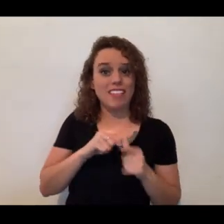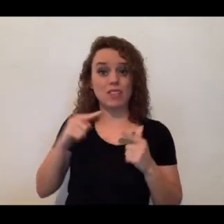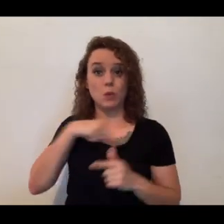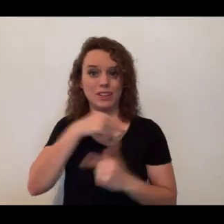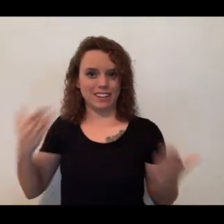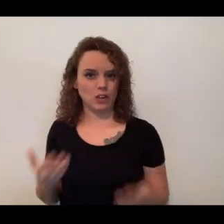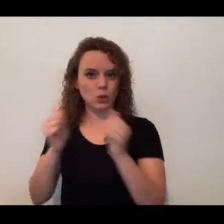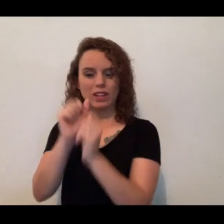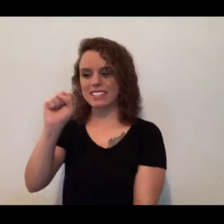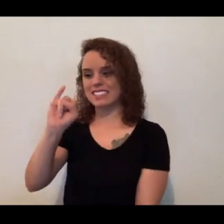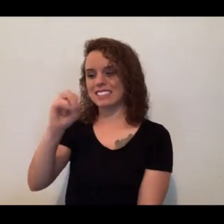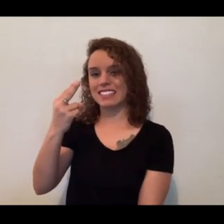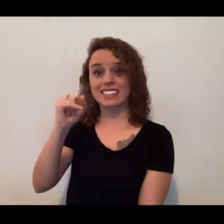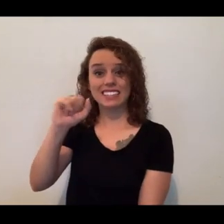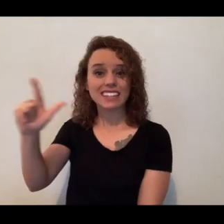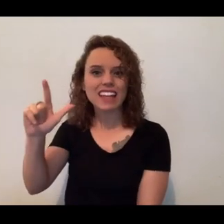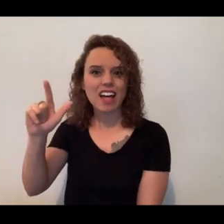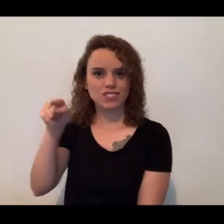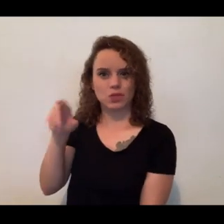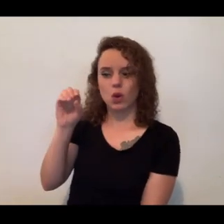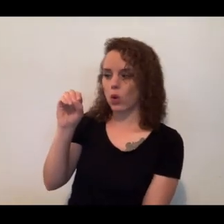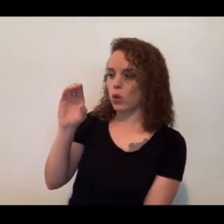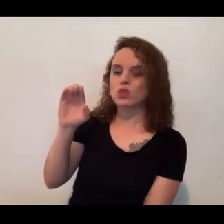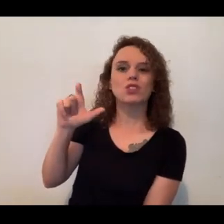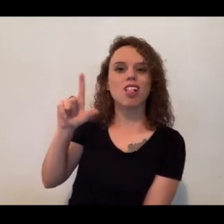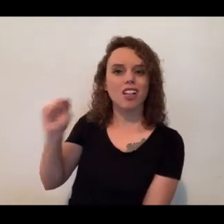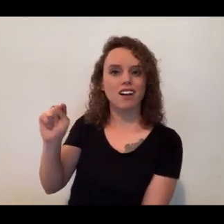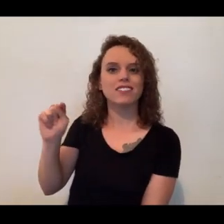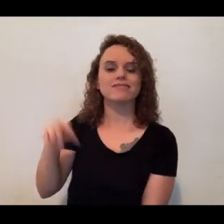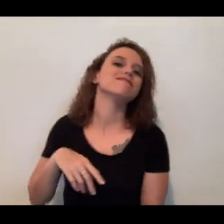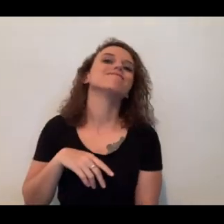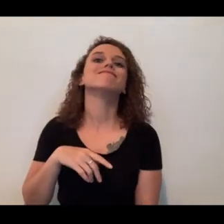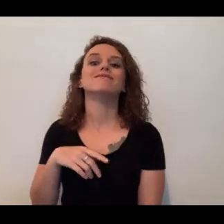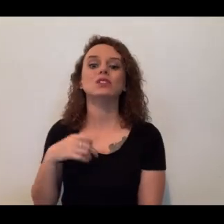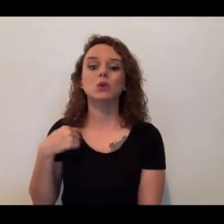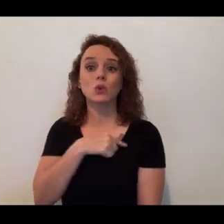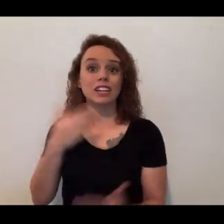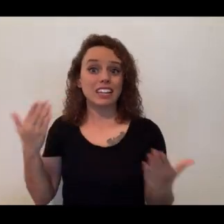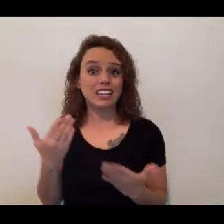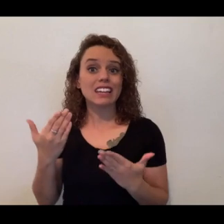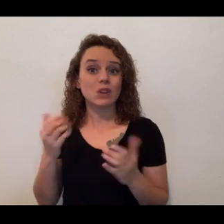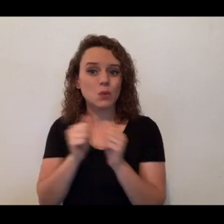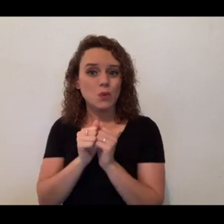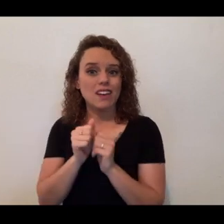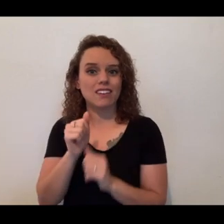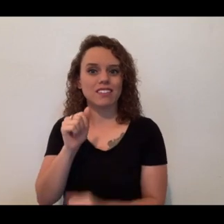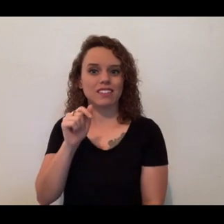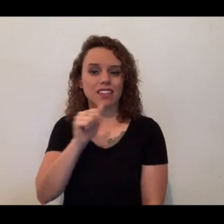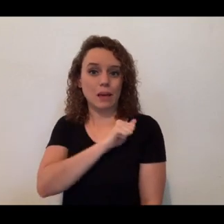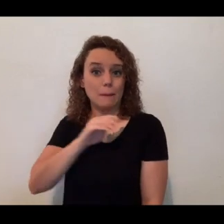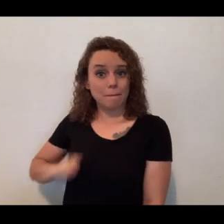Zoo, so what better to bring you guys for a home safari today than one of our cats? Now,